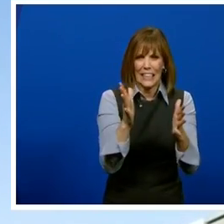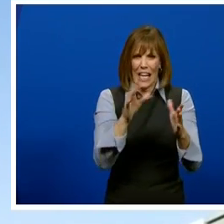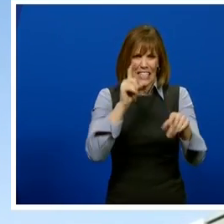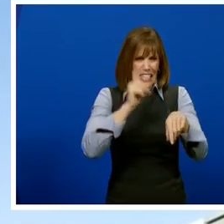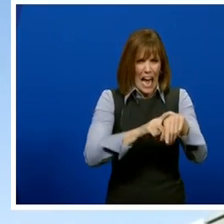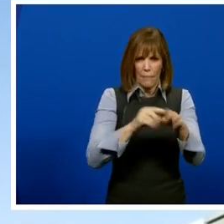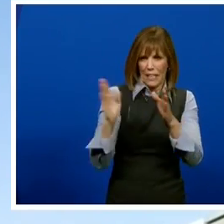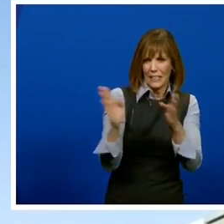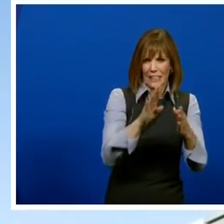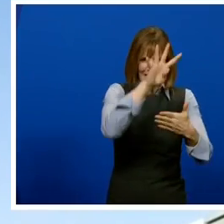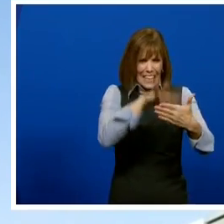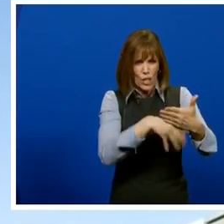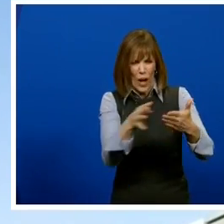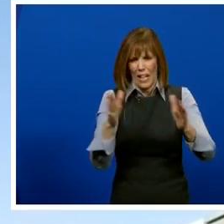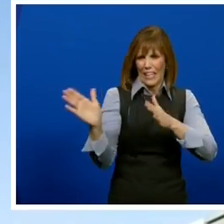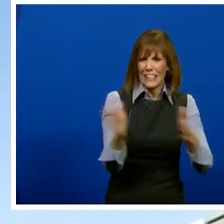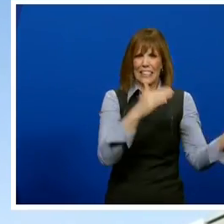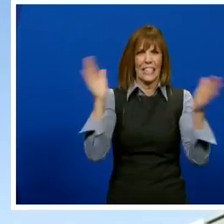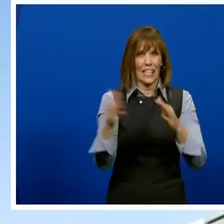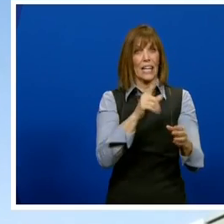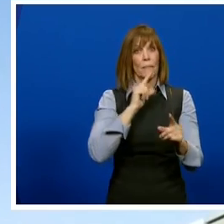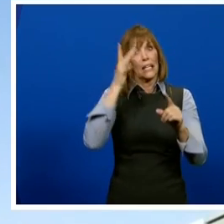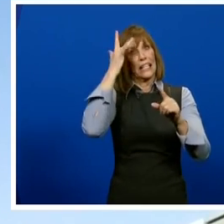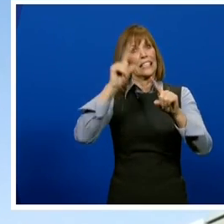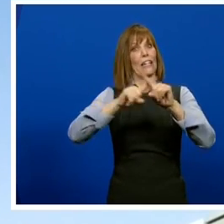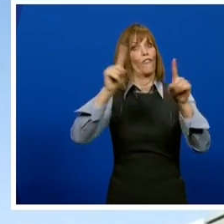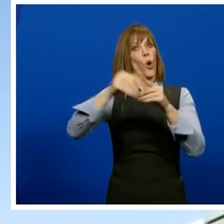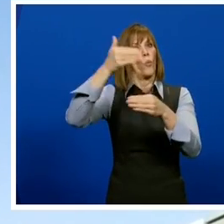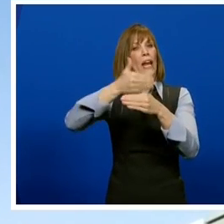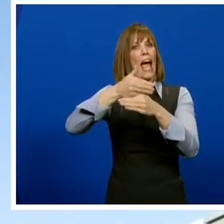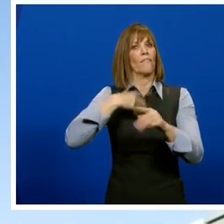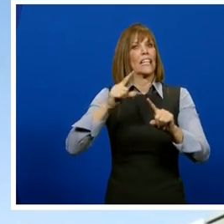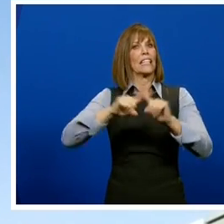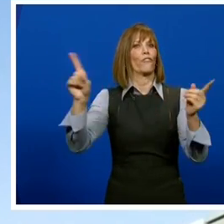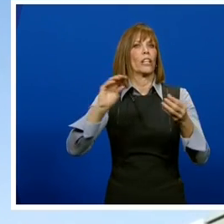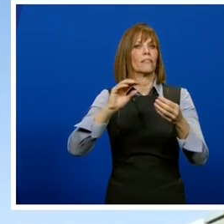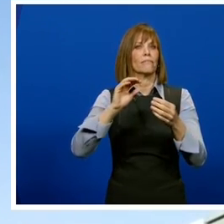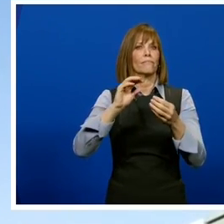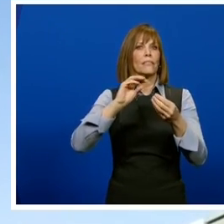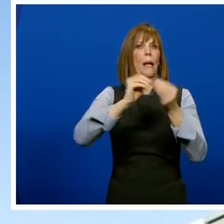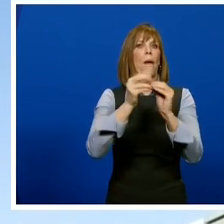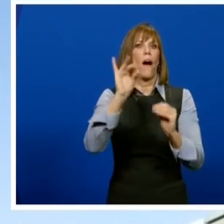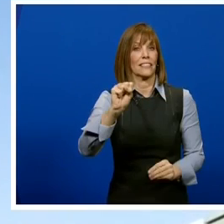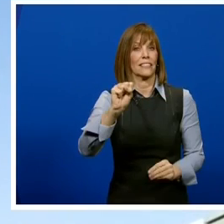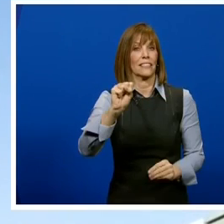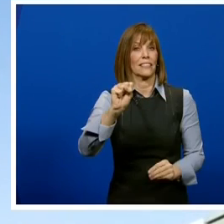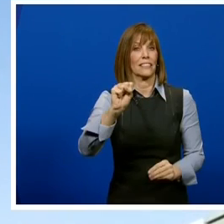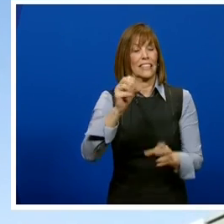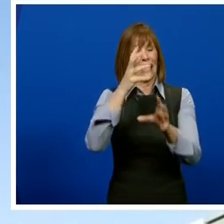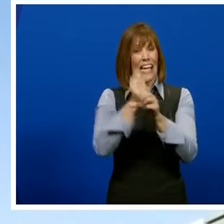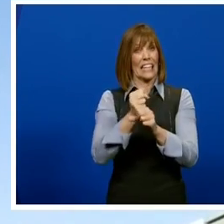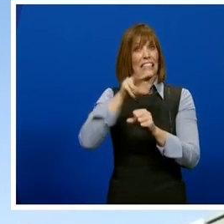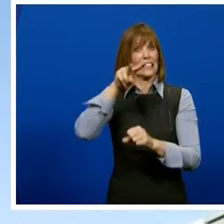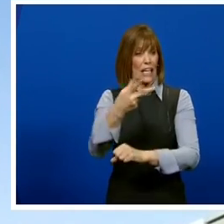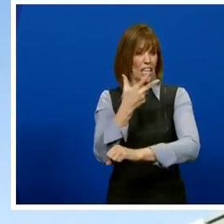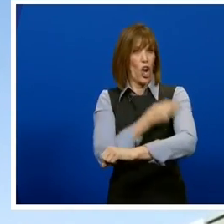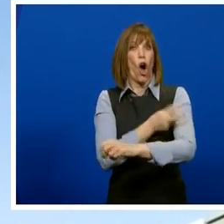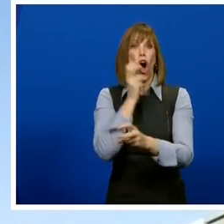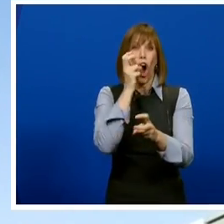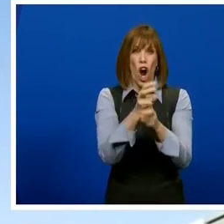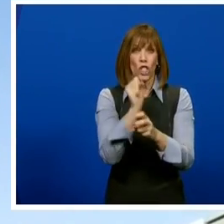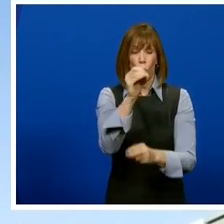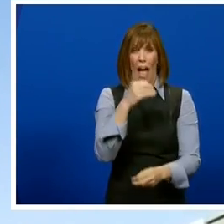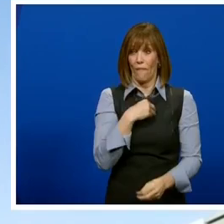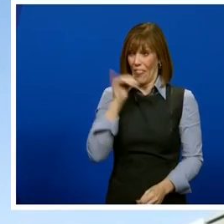straight. The different vaccines have different windows. Getting the vaccines for that is hard. So